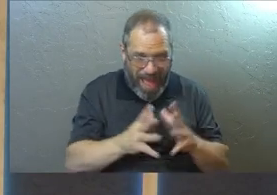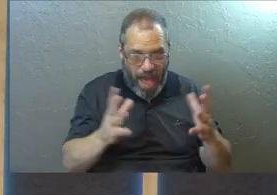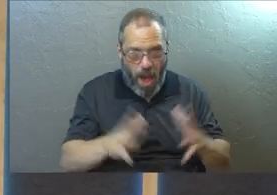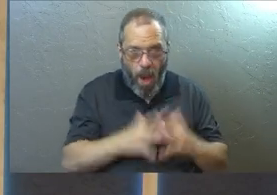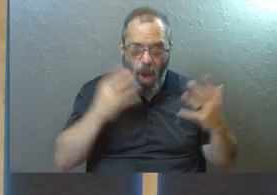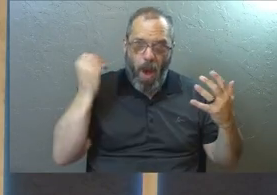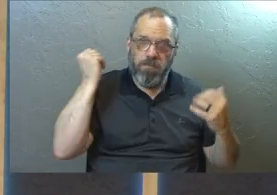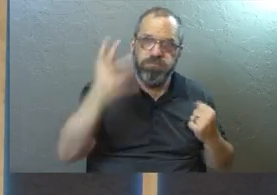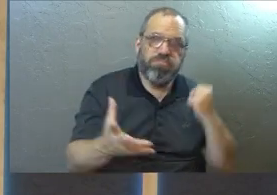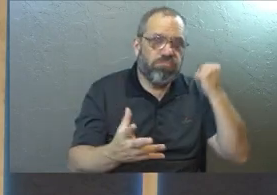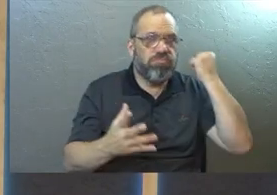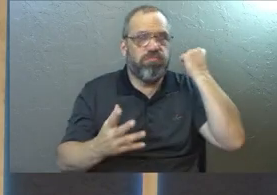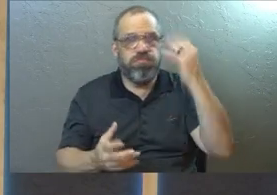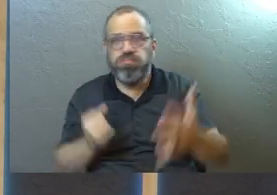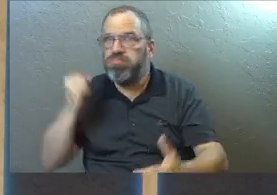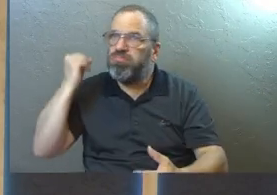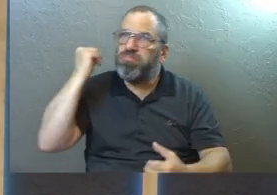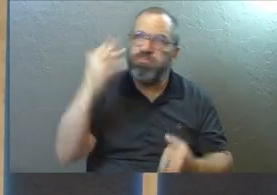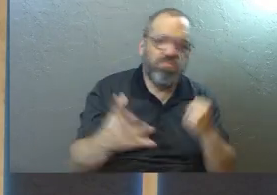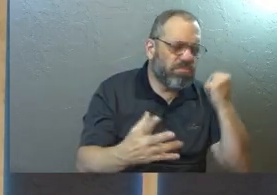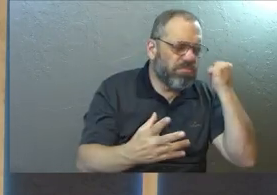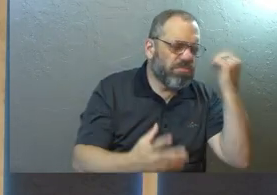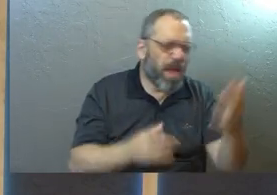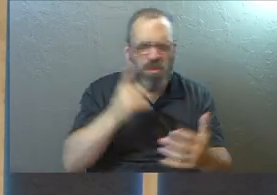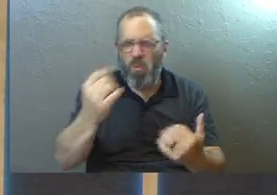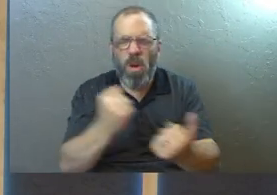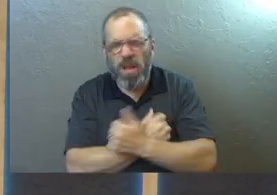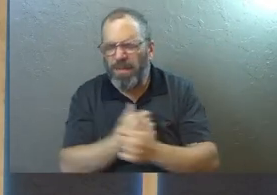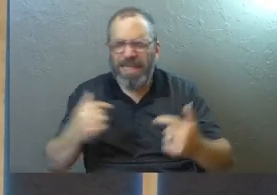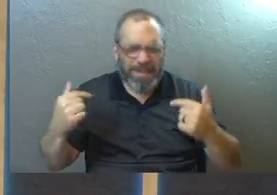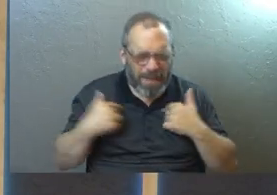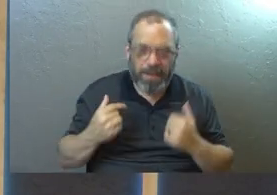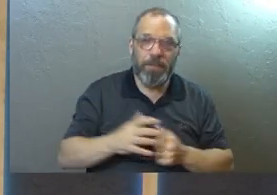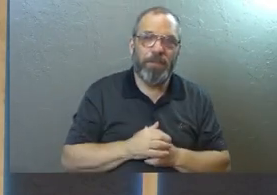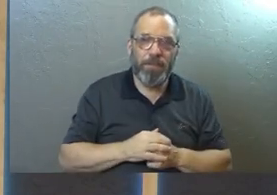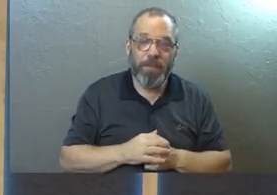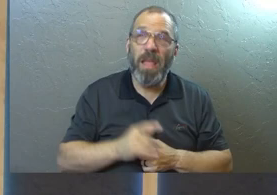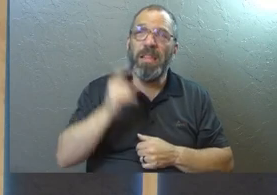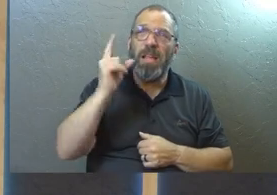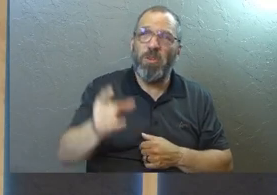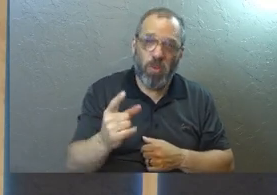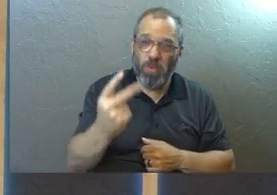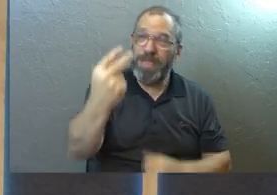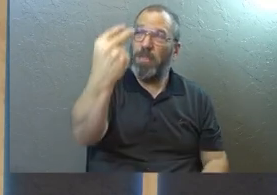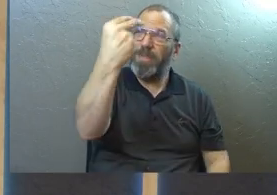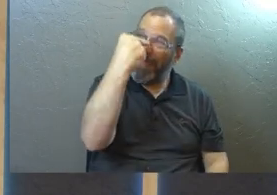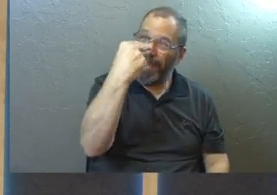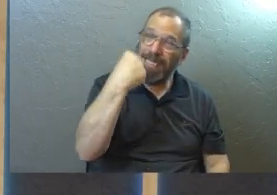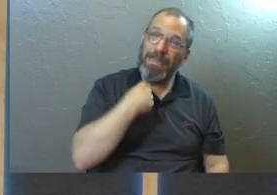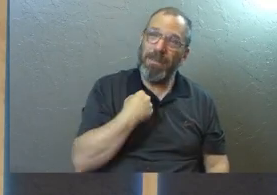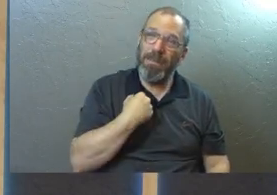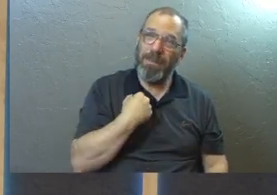open and good and humble and loving you are toward me that you would see me.